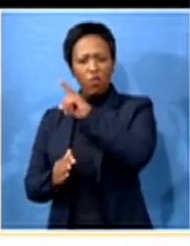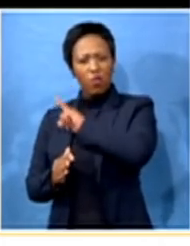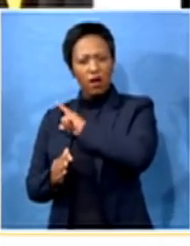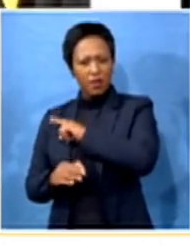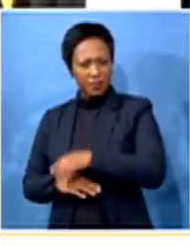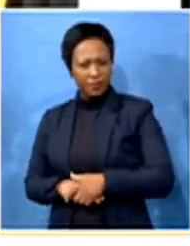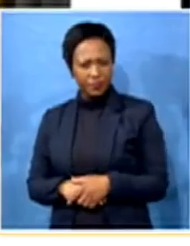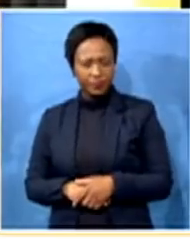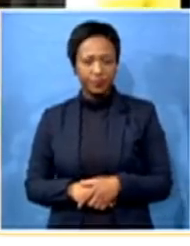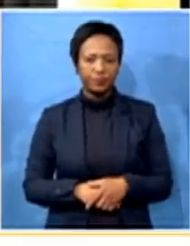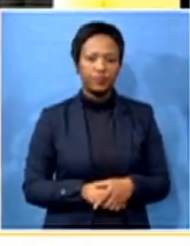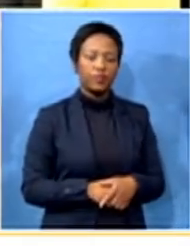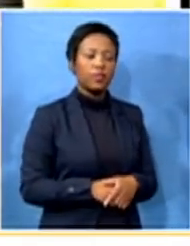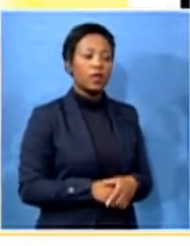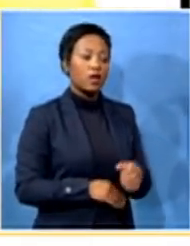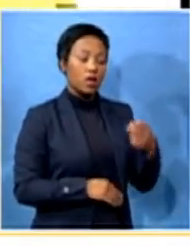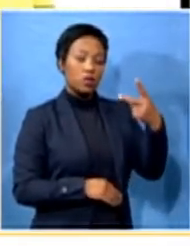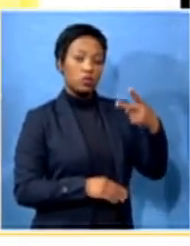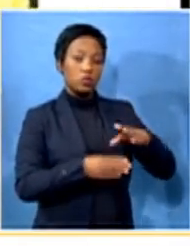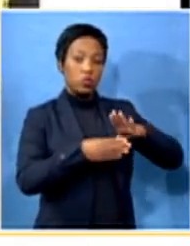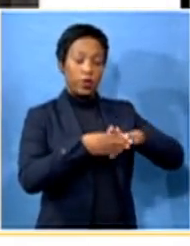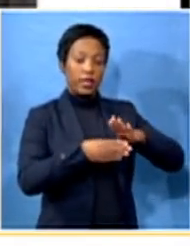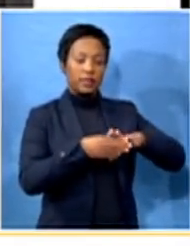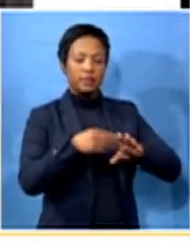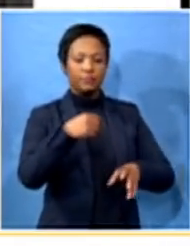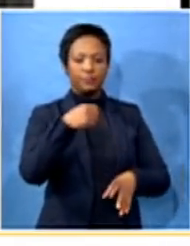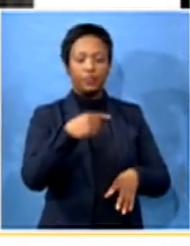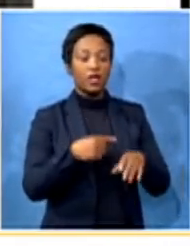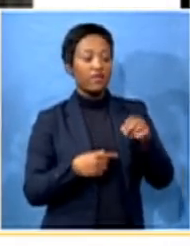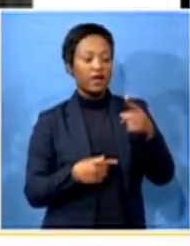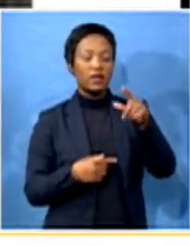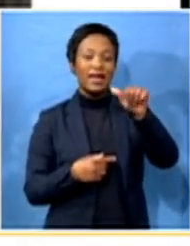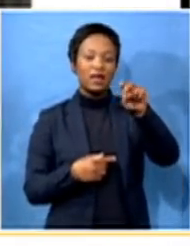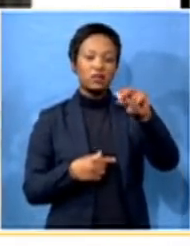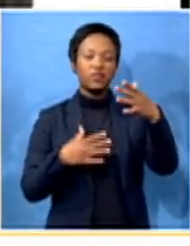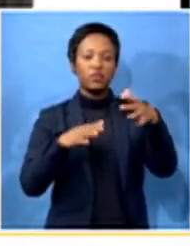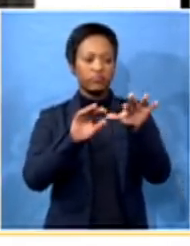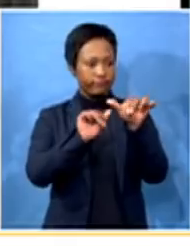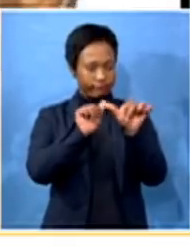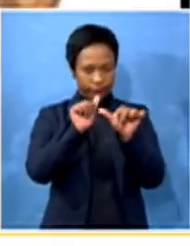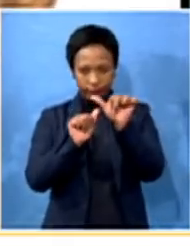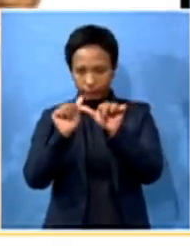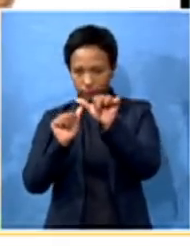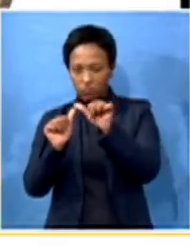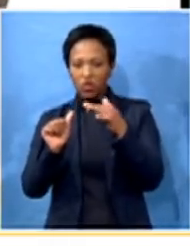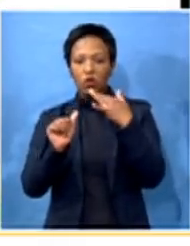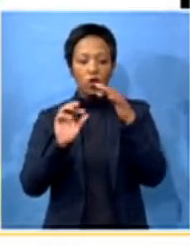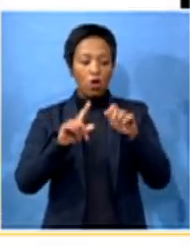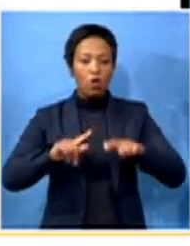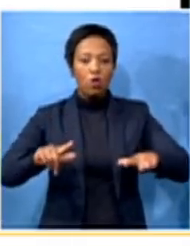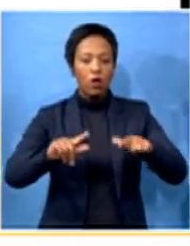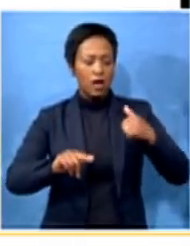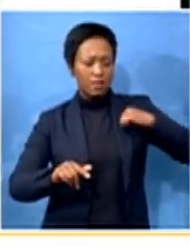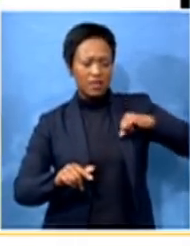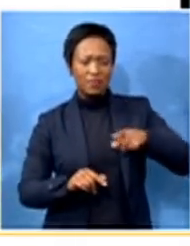Two reasons in the main, Sakina. First and foremost, the ANC made an assessment of all local municipalities in the